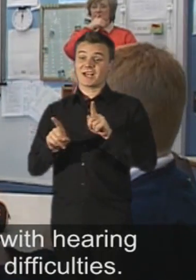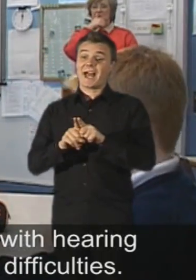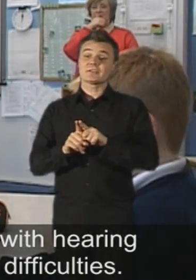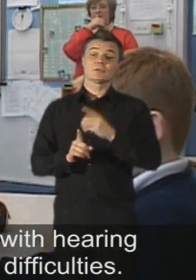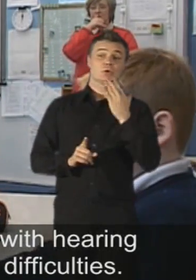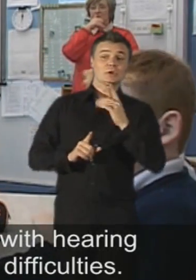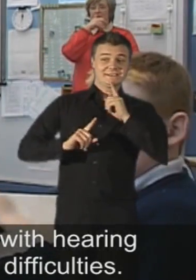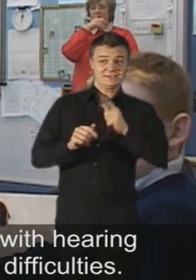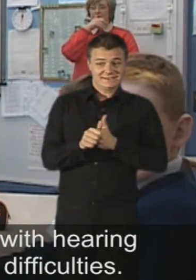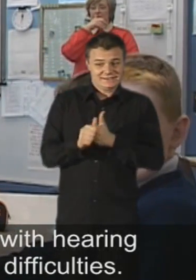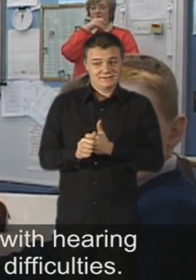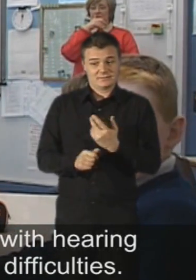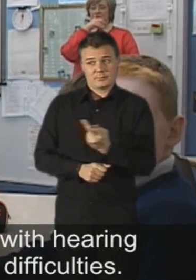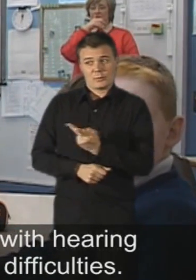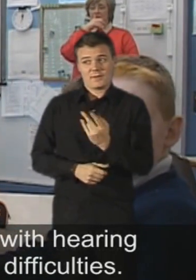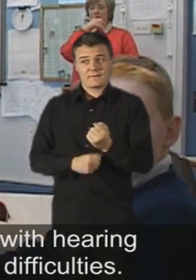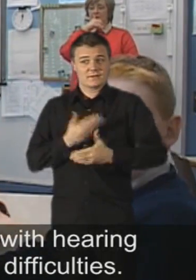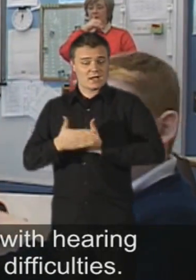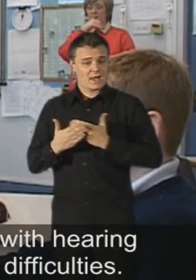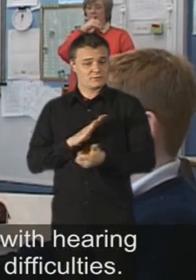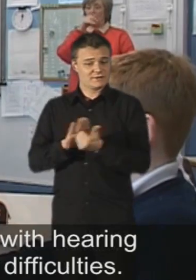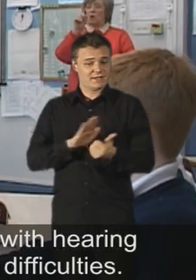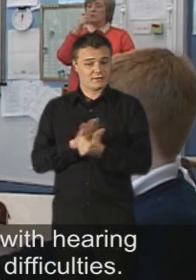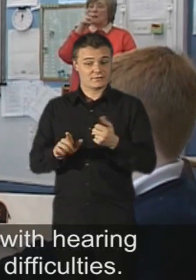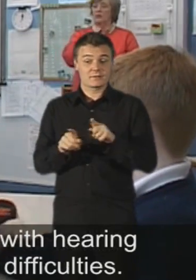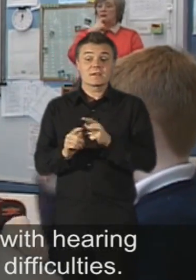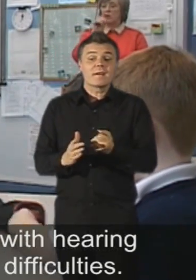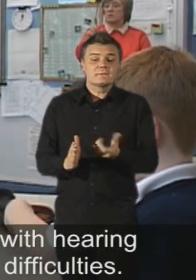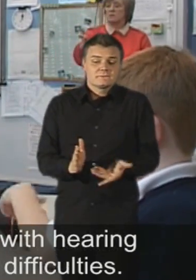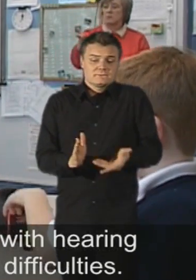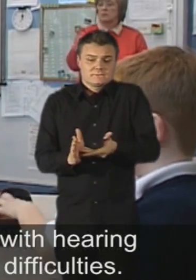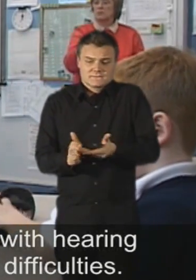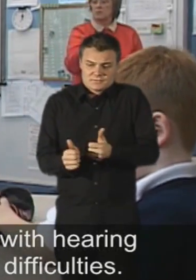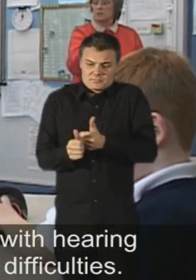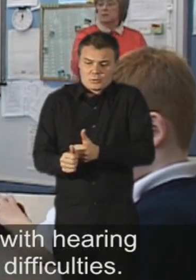skills provide additional support for pupils with hearing impairments who also have learning difficulties.